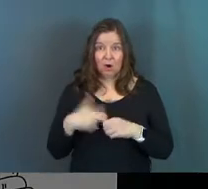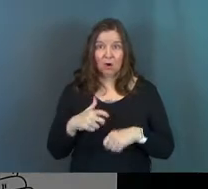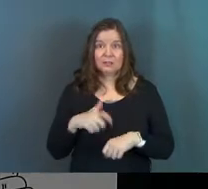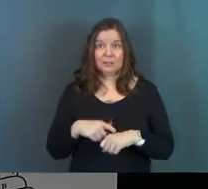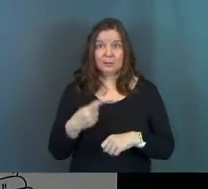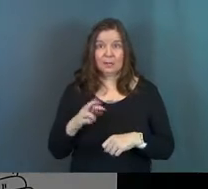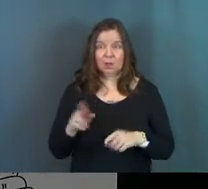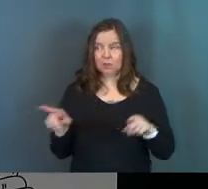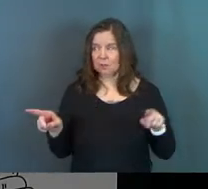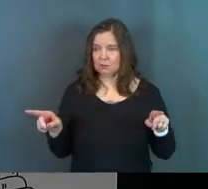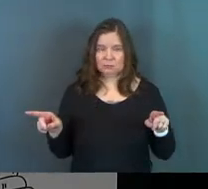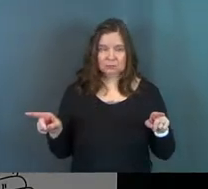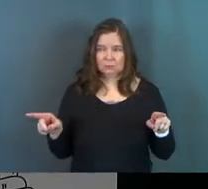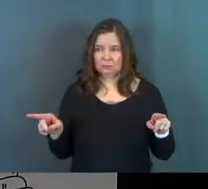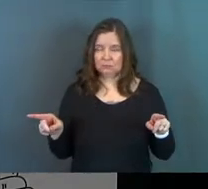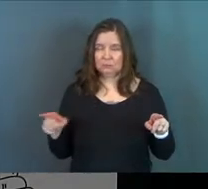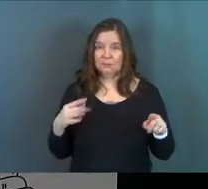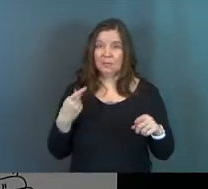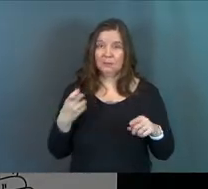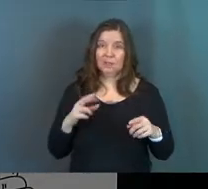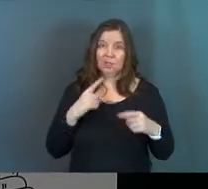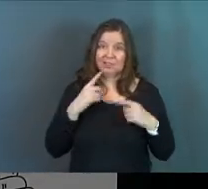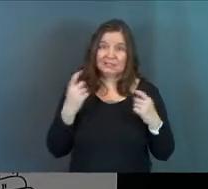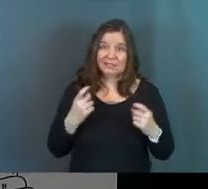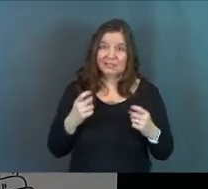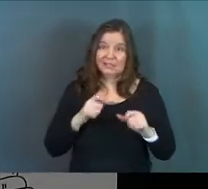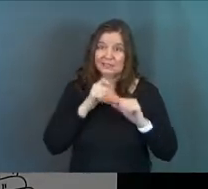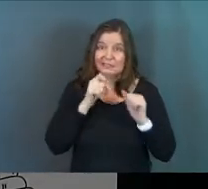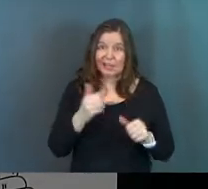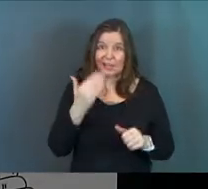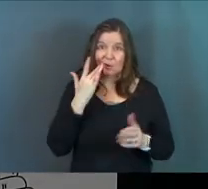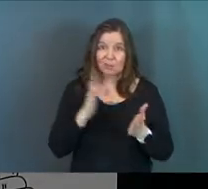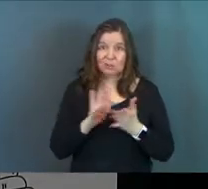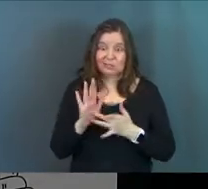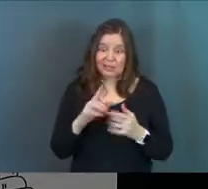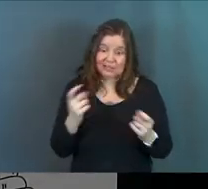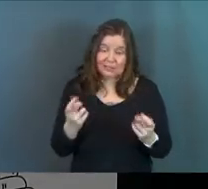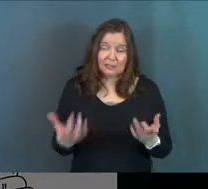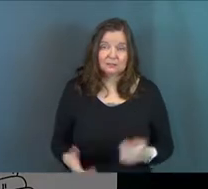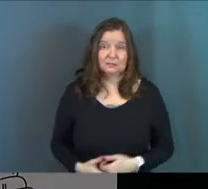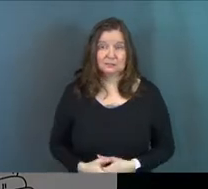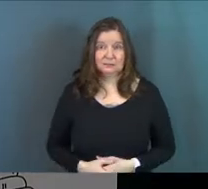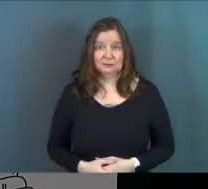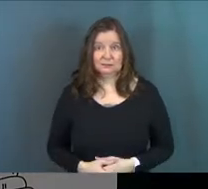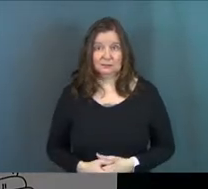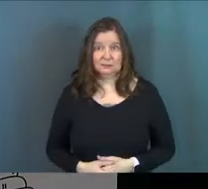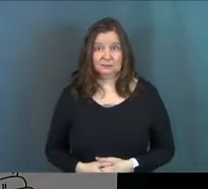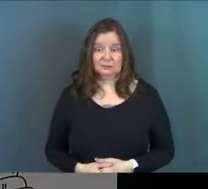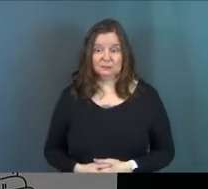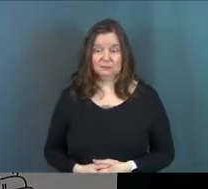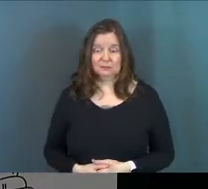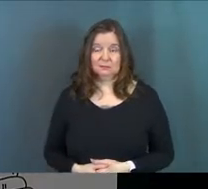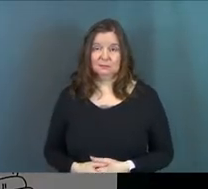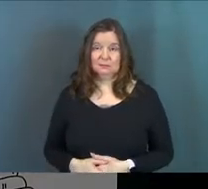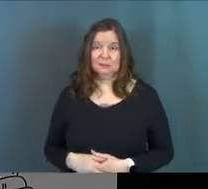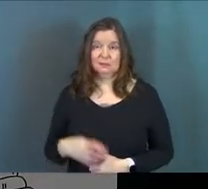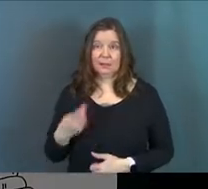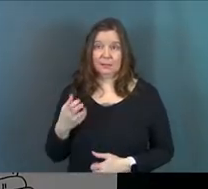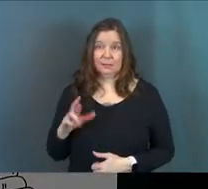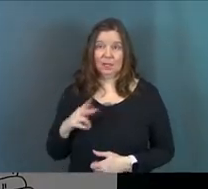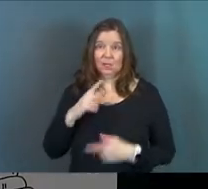moment, Peter sinned. Peter denied knowing Jesus, and he sinned. Peter was a sinner.